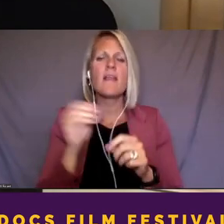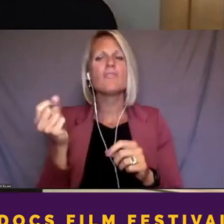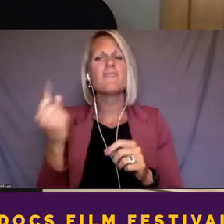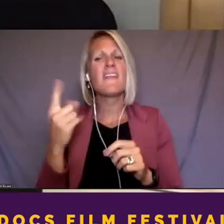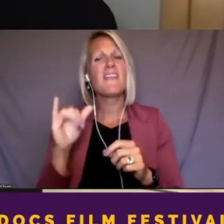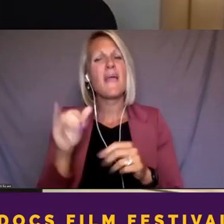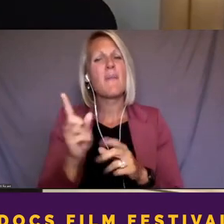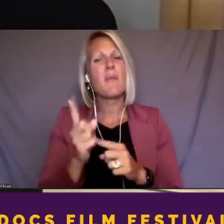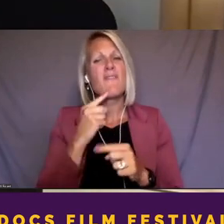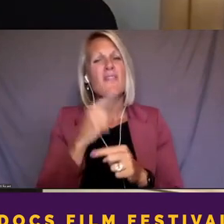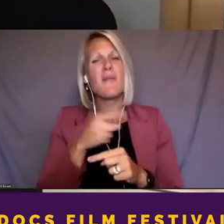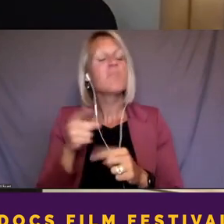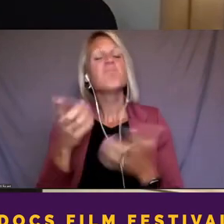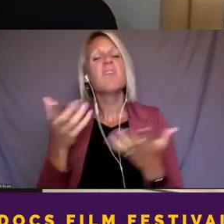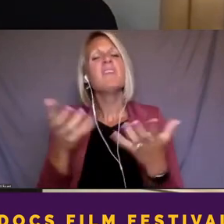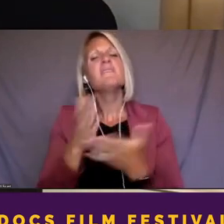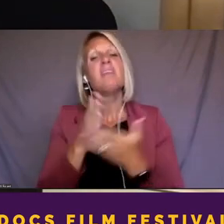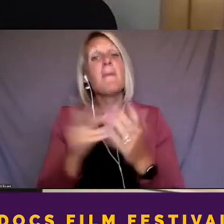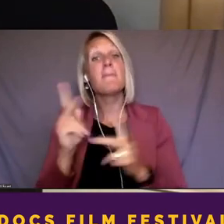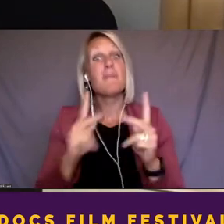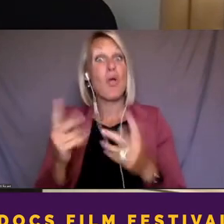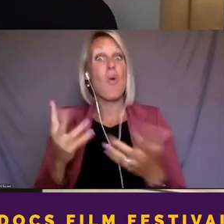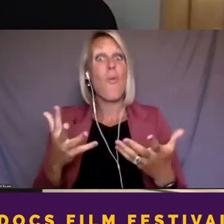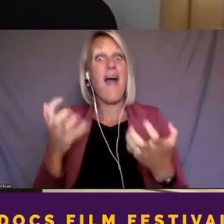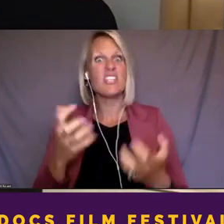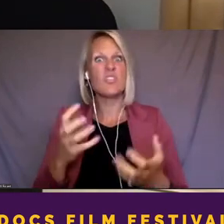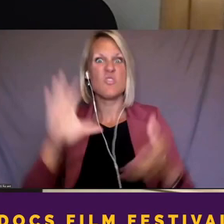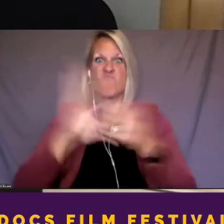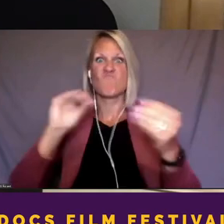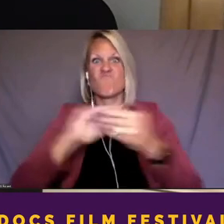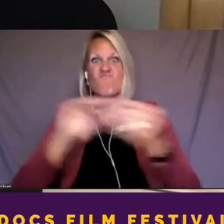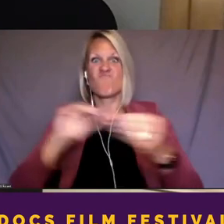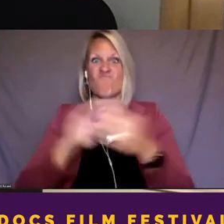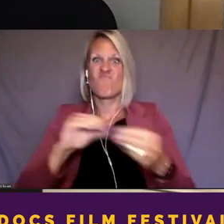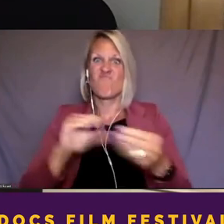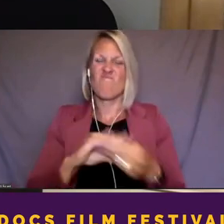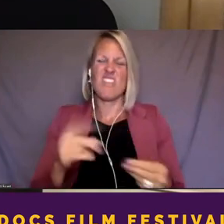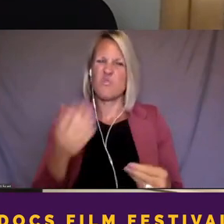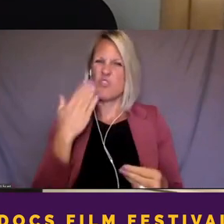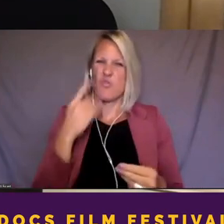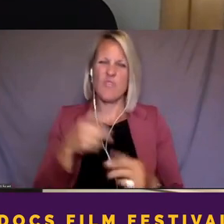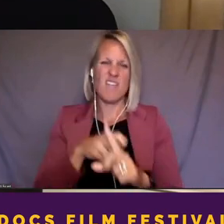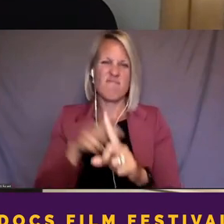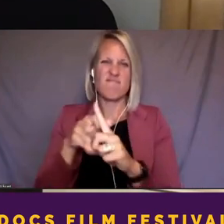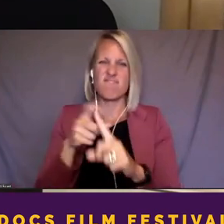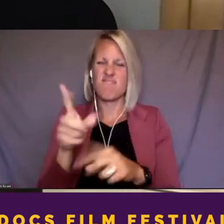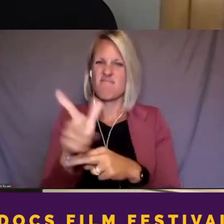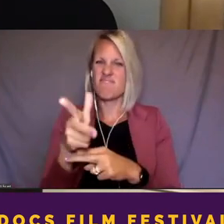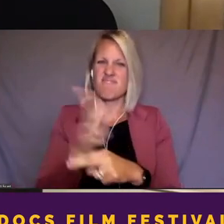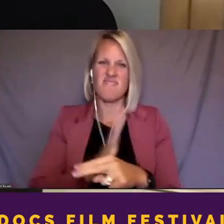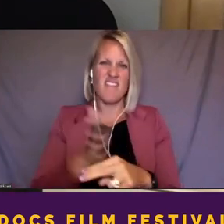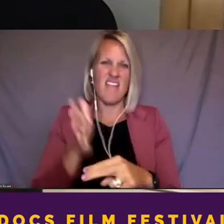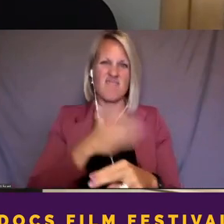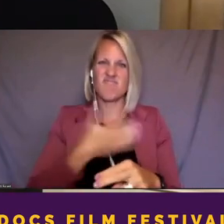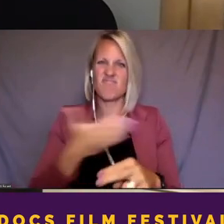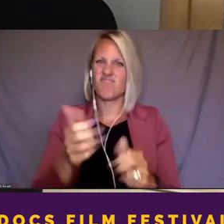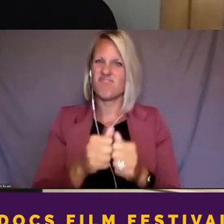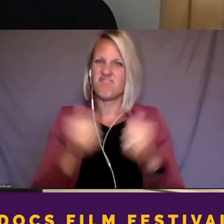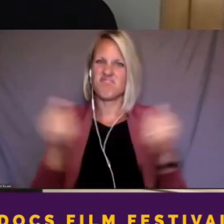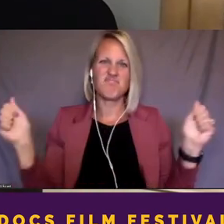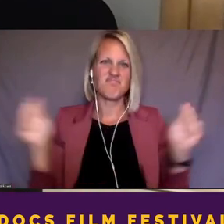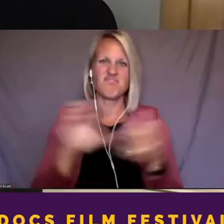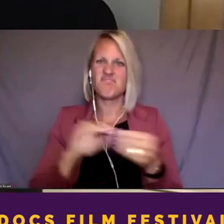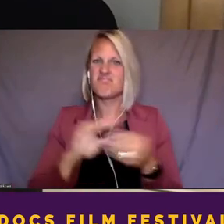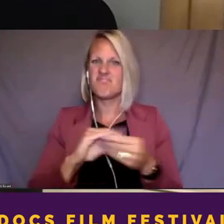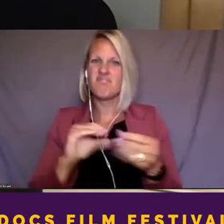there are folks who want to speak. Right. And, you know, you can kind of get in there and, and, you know, it's, you know, in that moment,